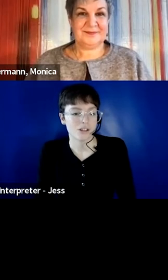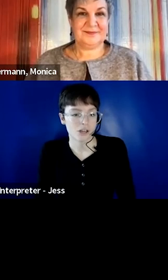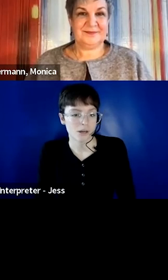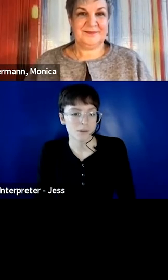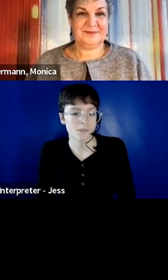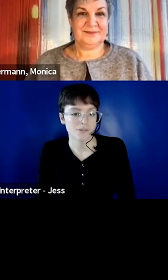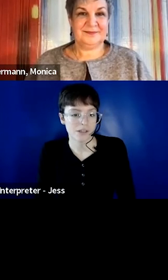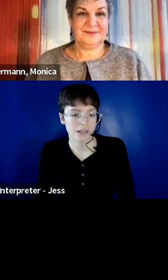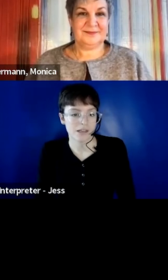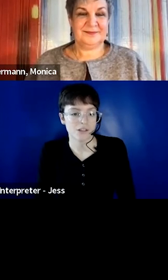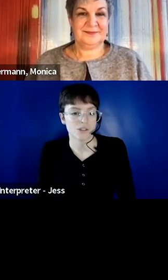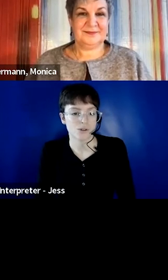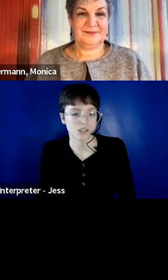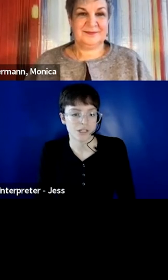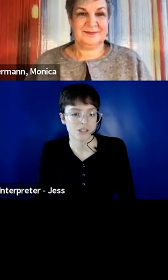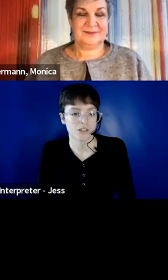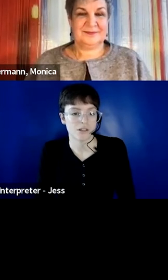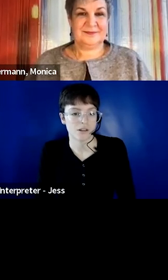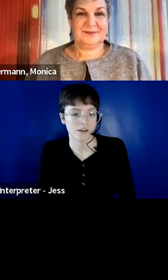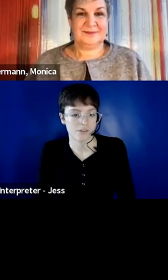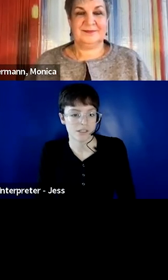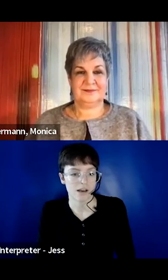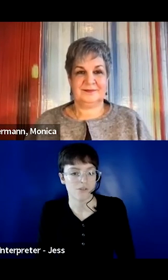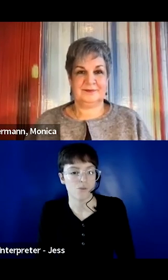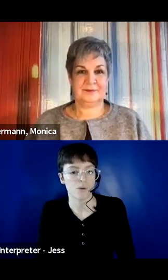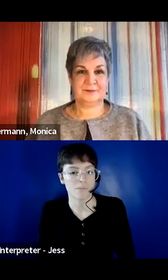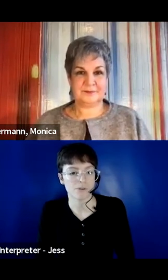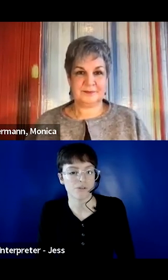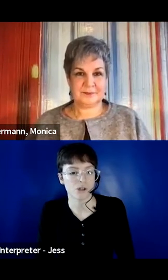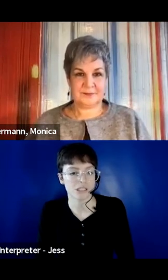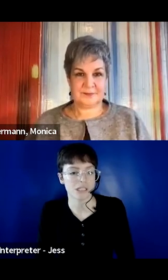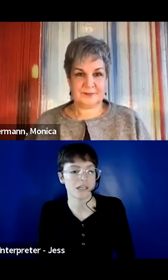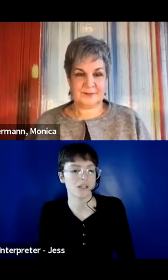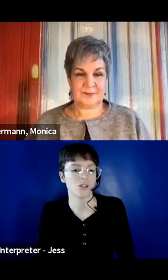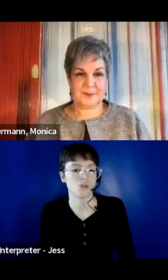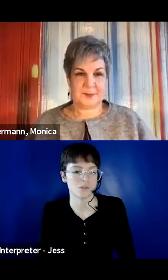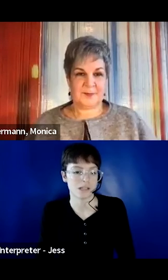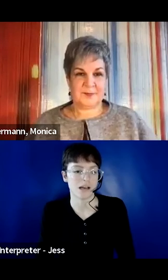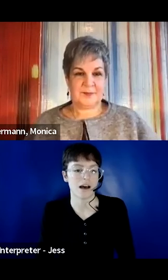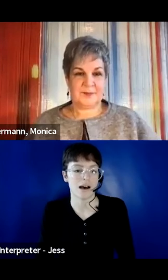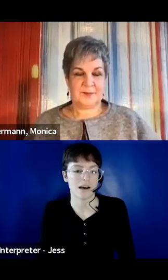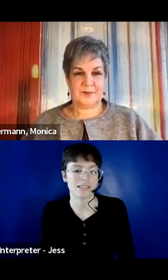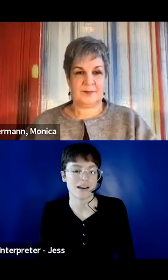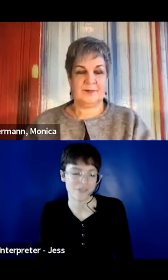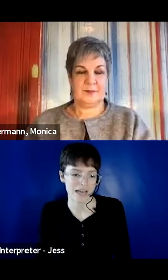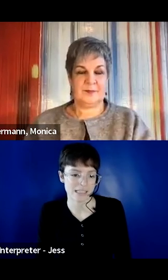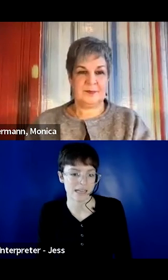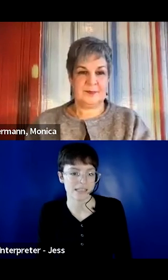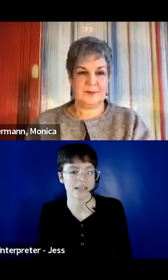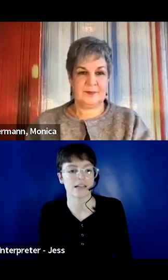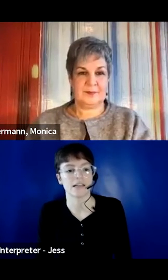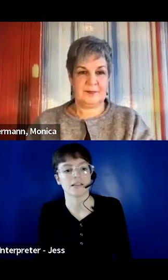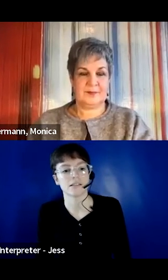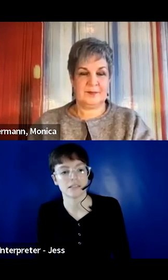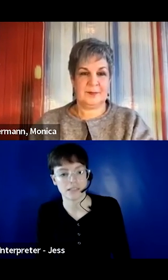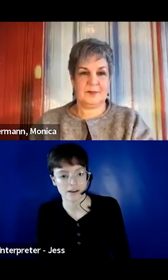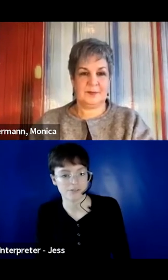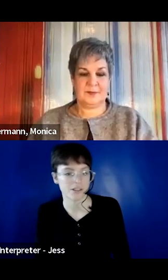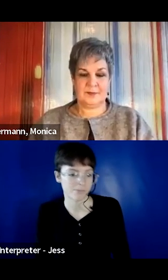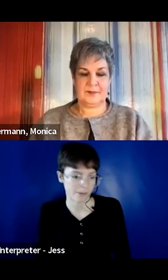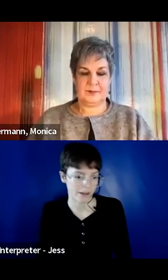in terms of Canadian Association of the Deaf, we prefer to use, uh, deaf as the identity.